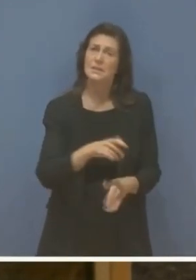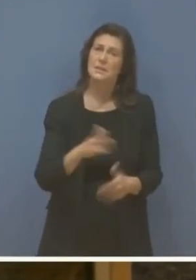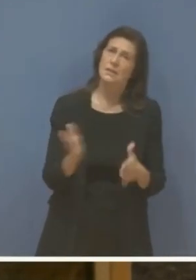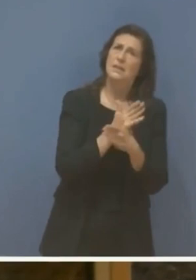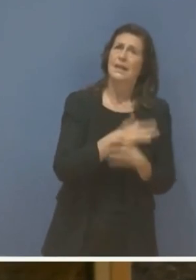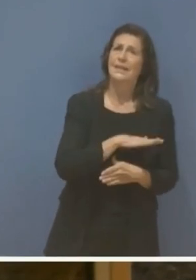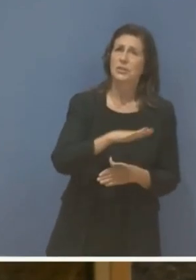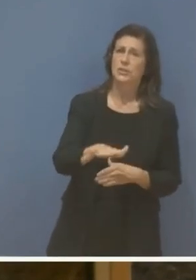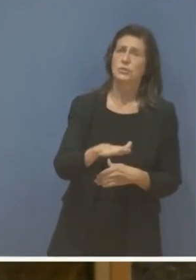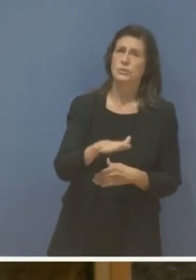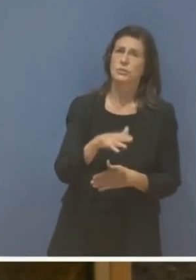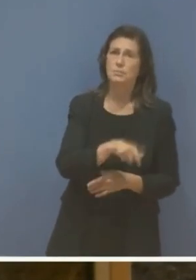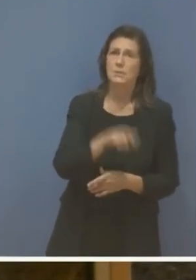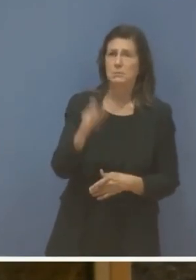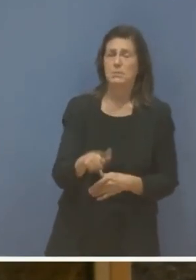you very much. you.